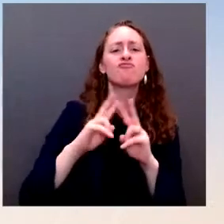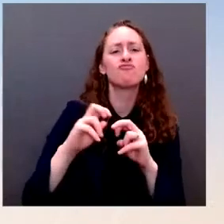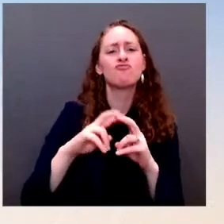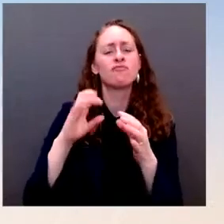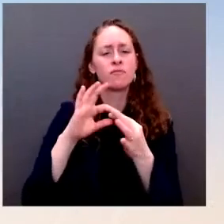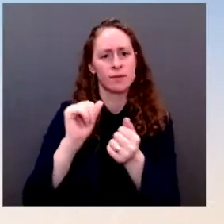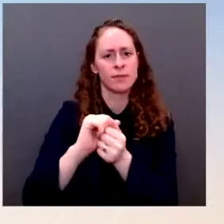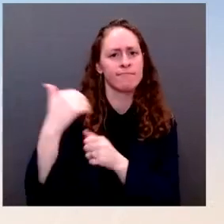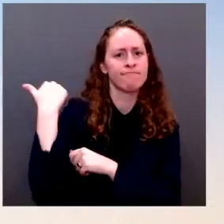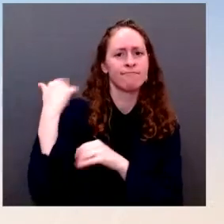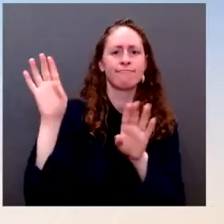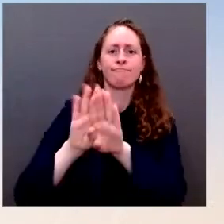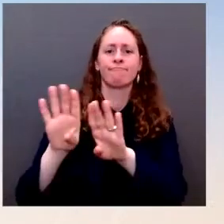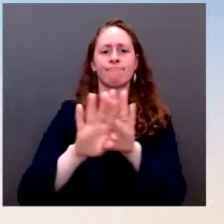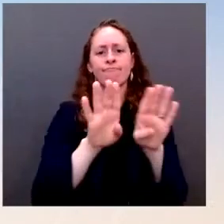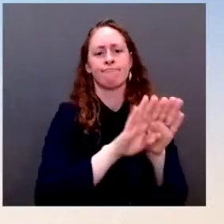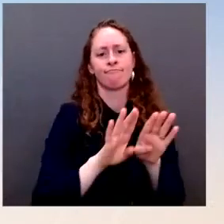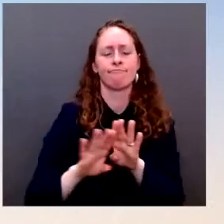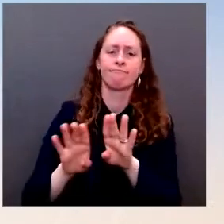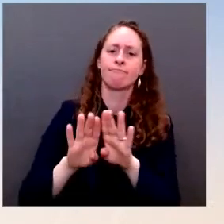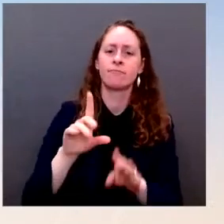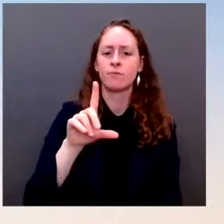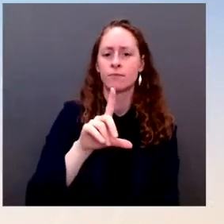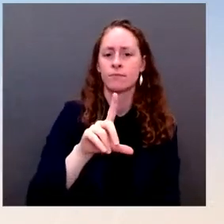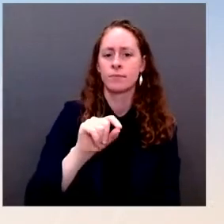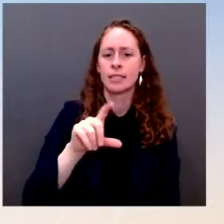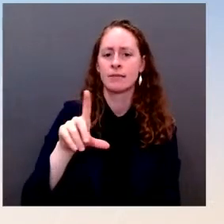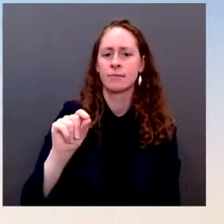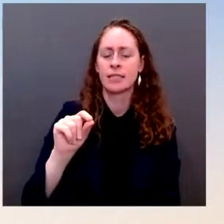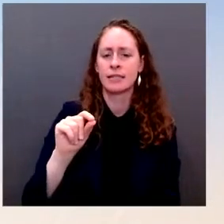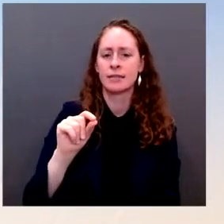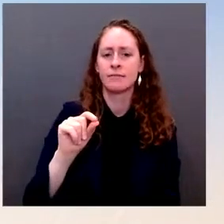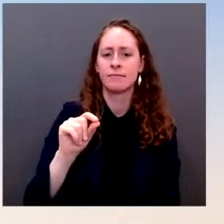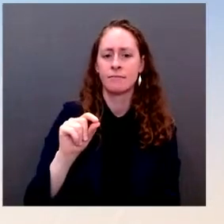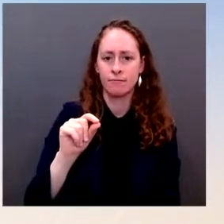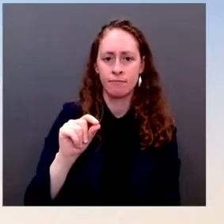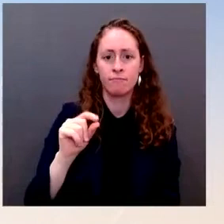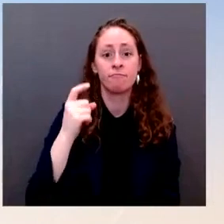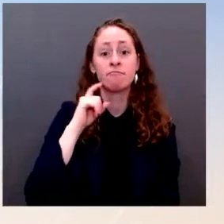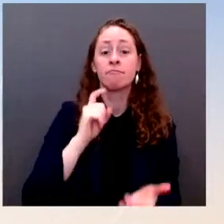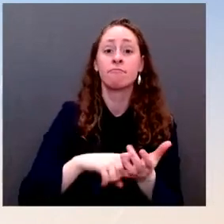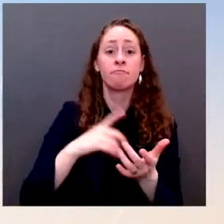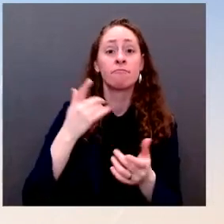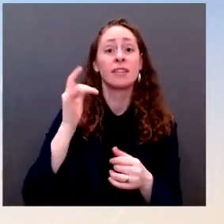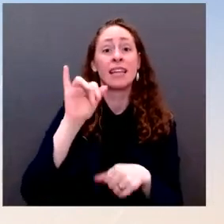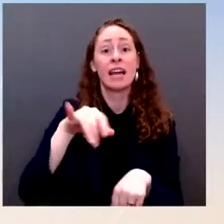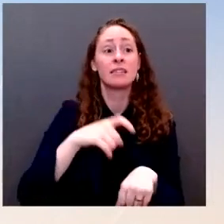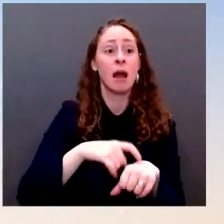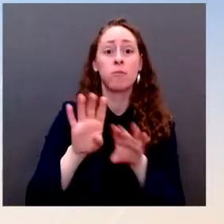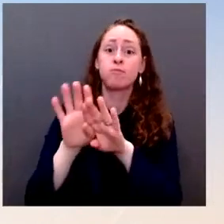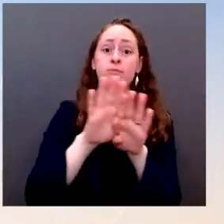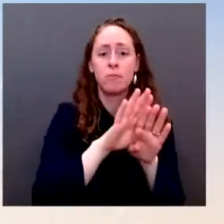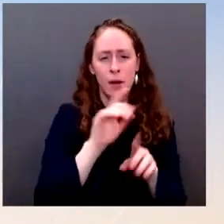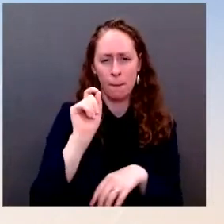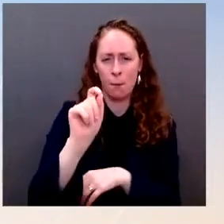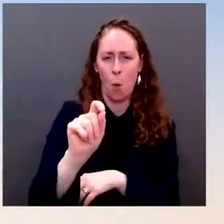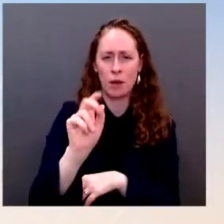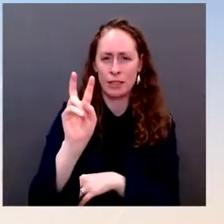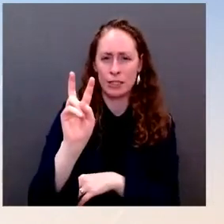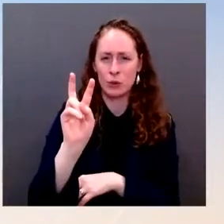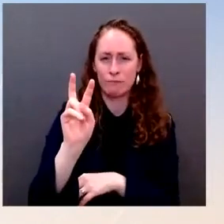Europe and suggested they have little to no public health benefit, but severe consequences for the economy.